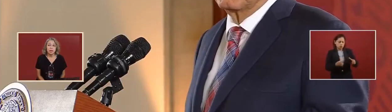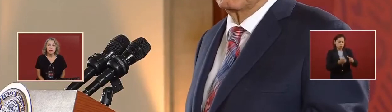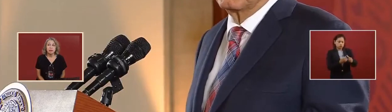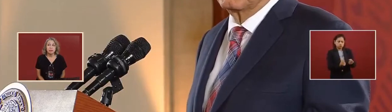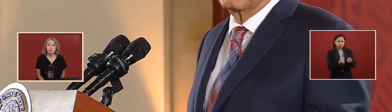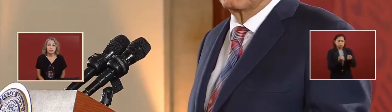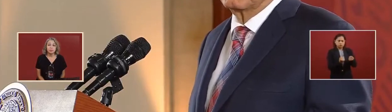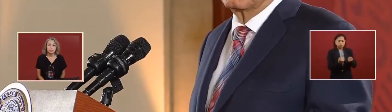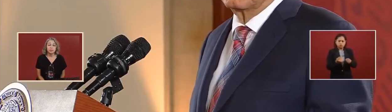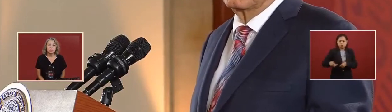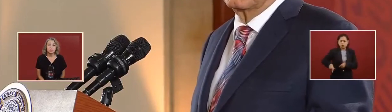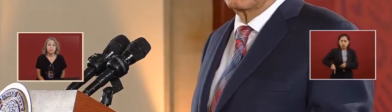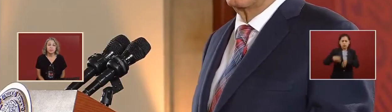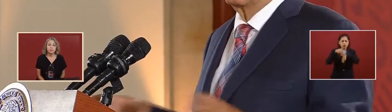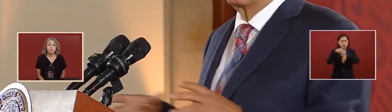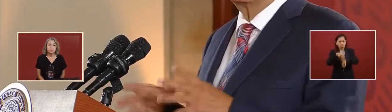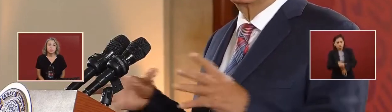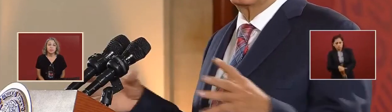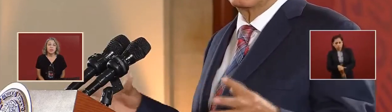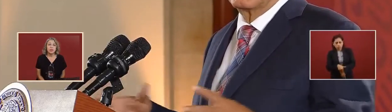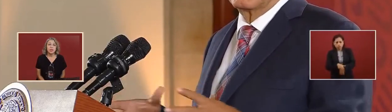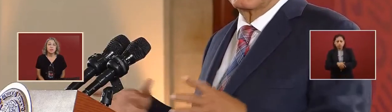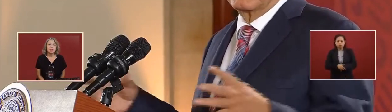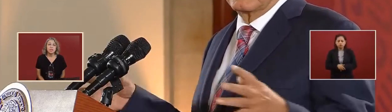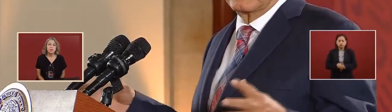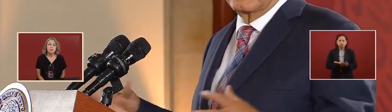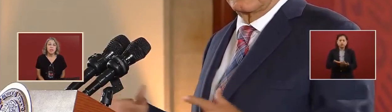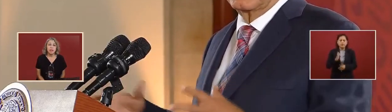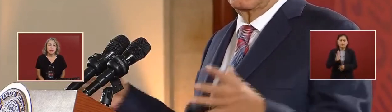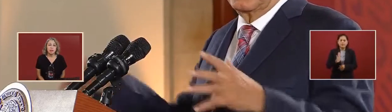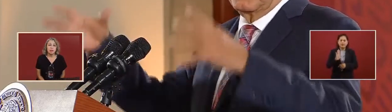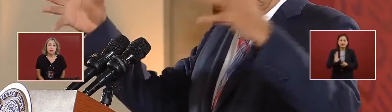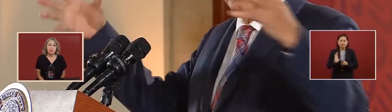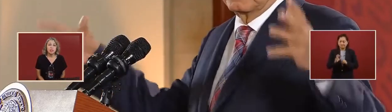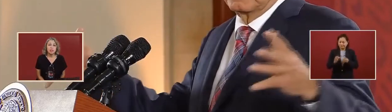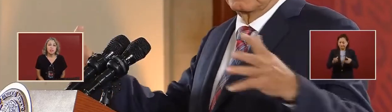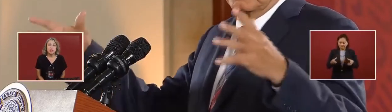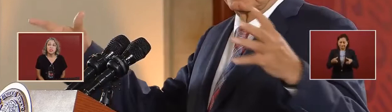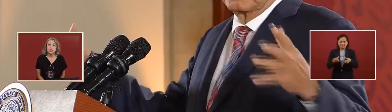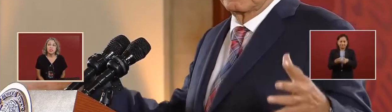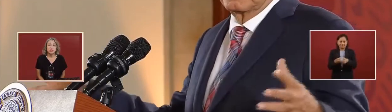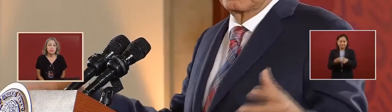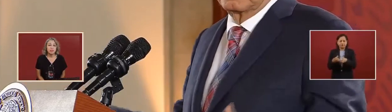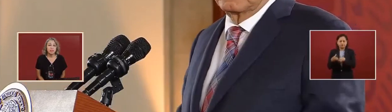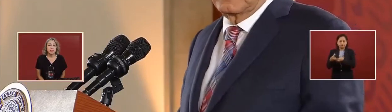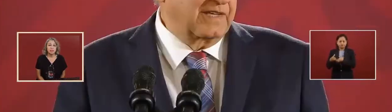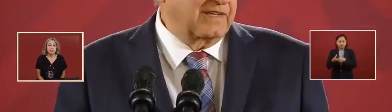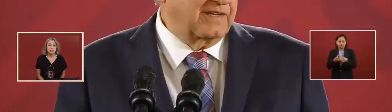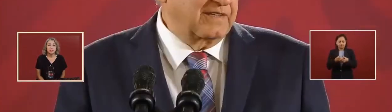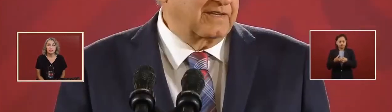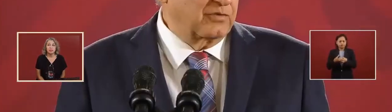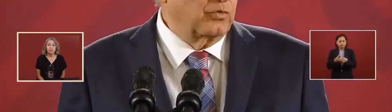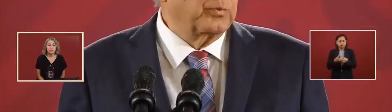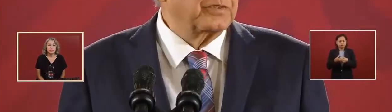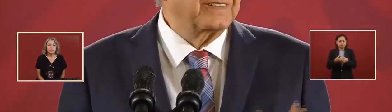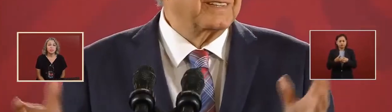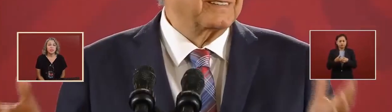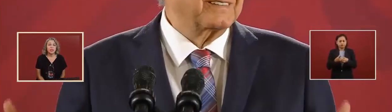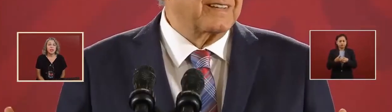It was a committee. to the service of, uh,